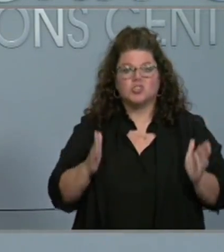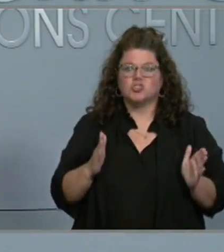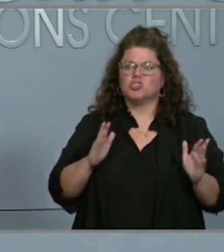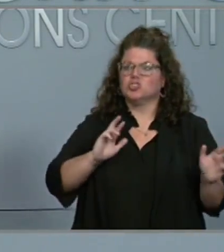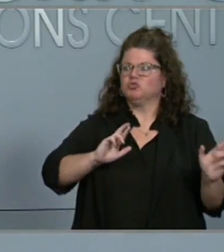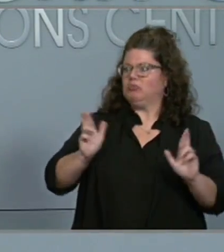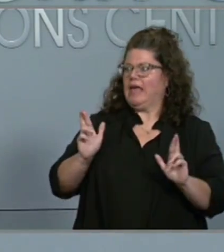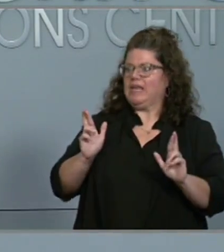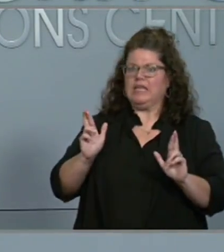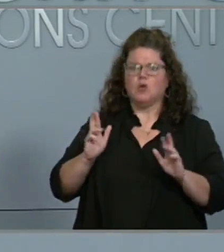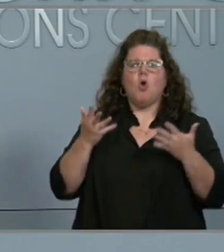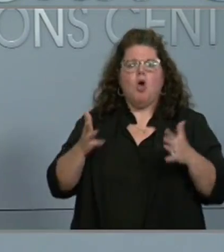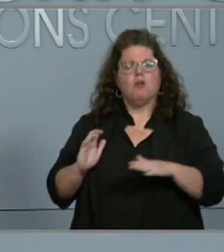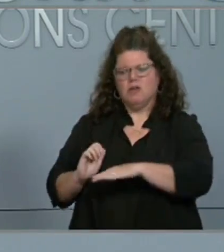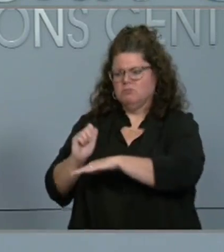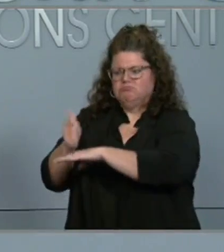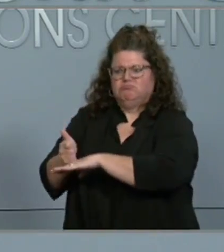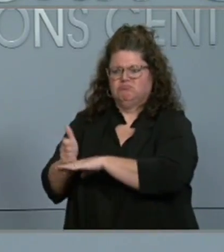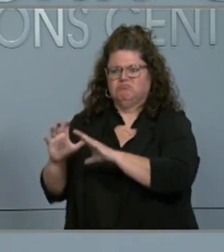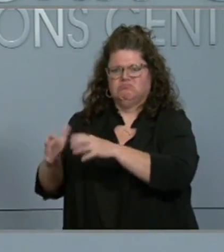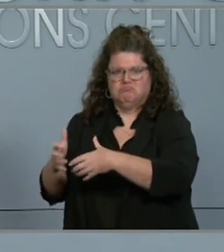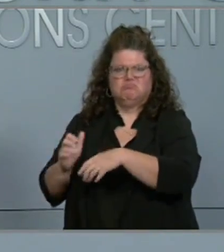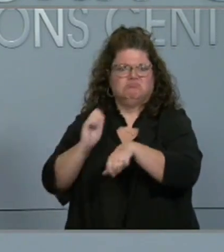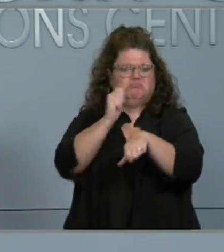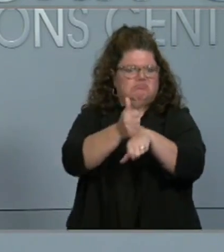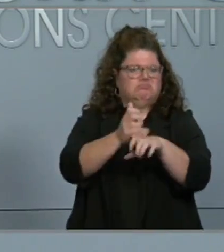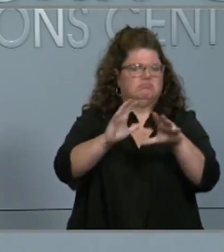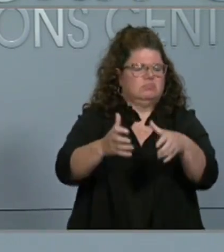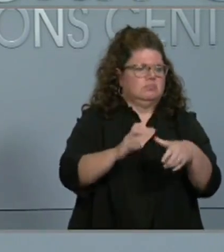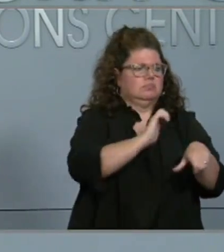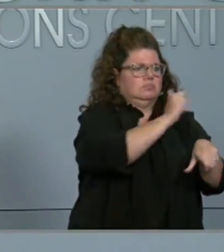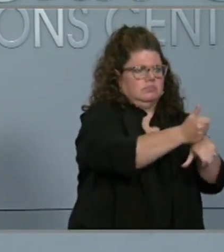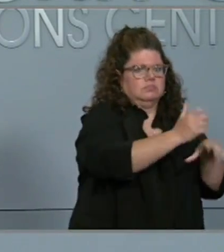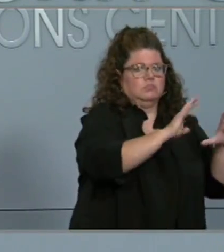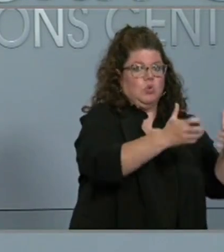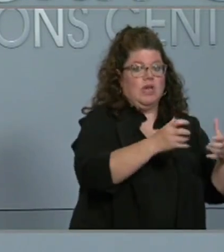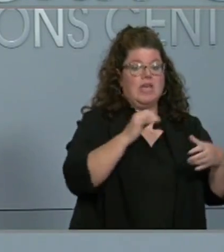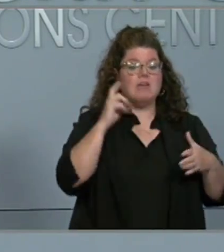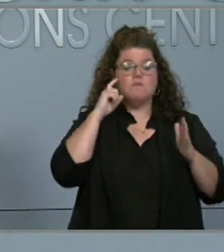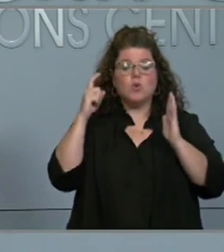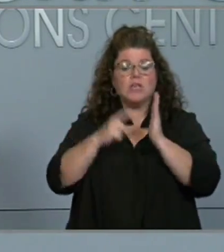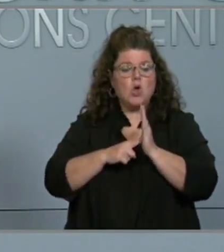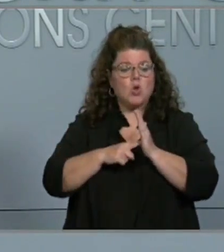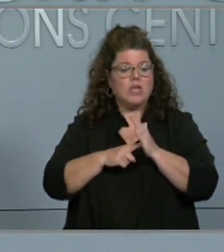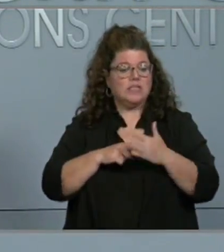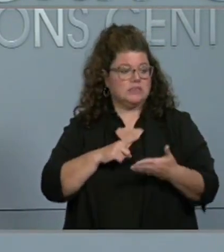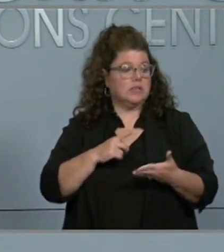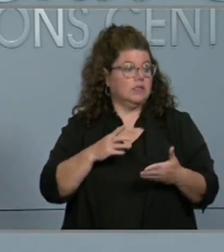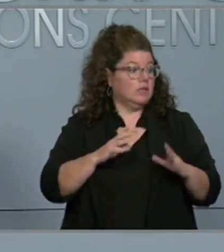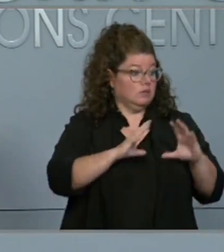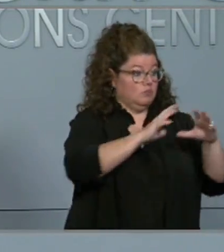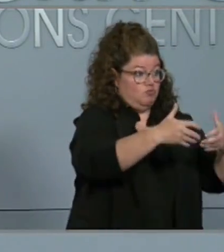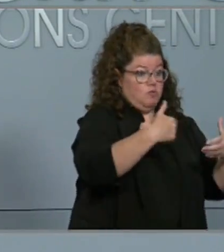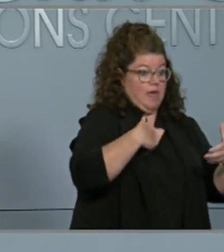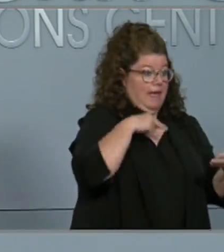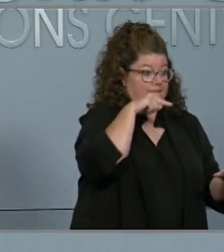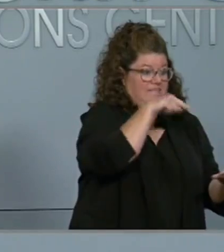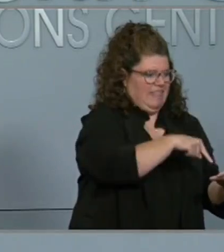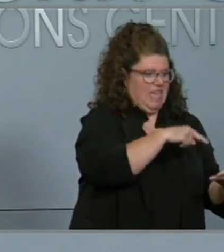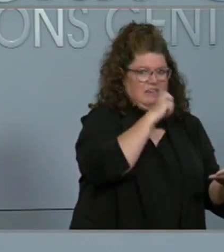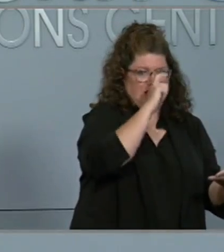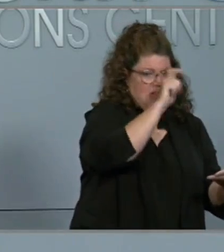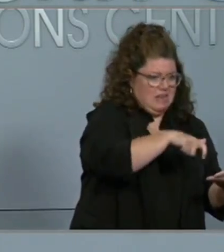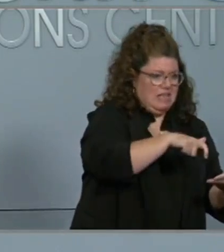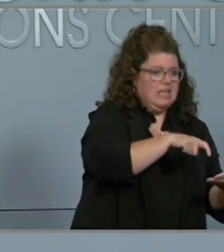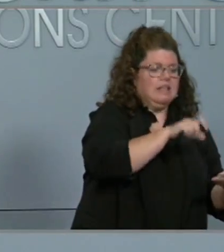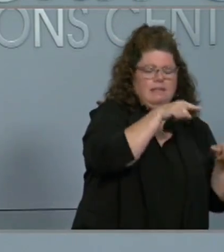staged in different parts of our state, and if we see that needs are greater in one part of the state than the other, then those crews